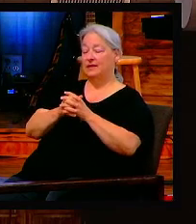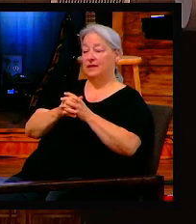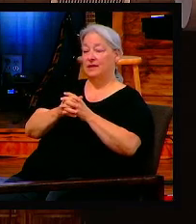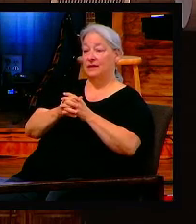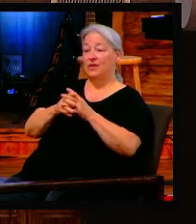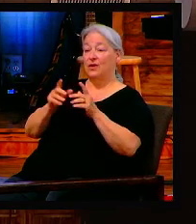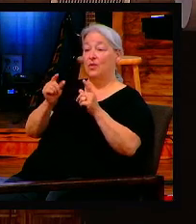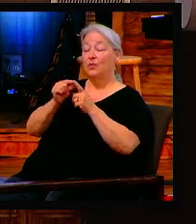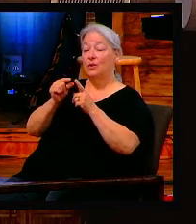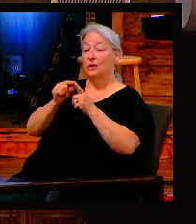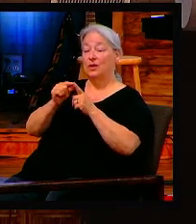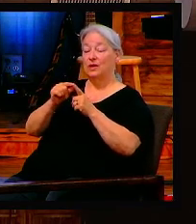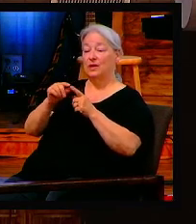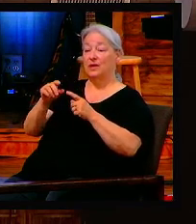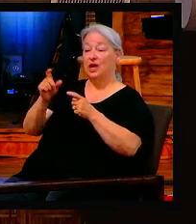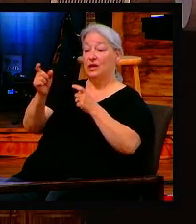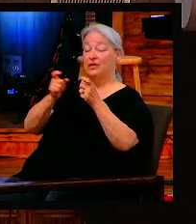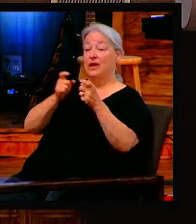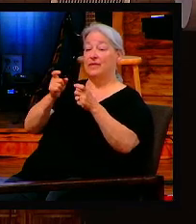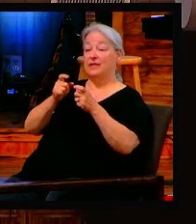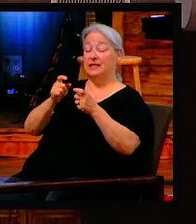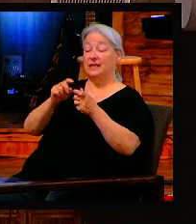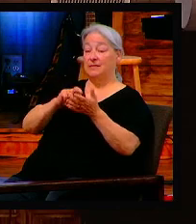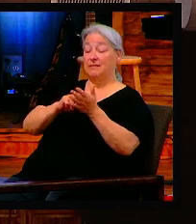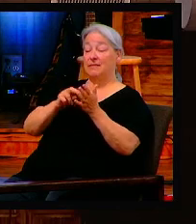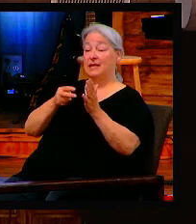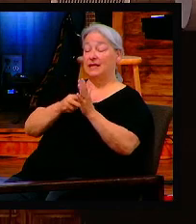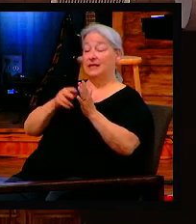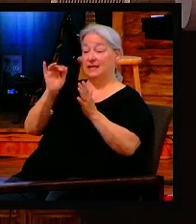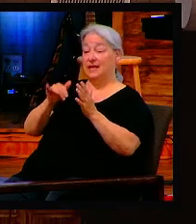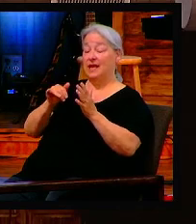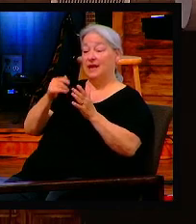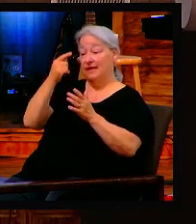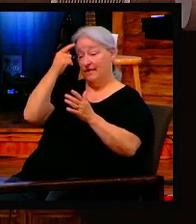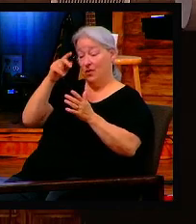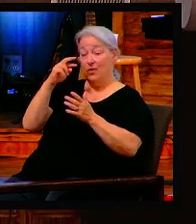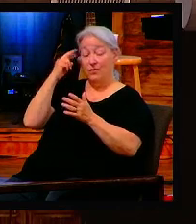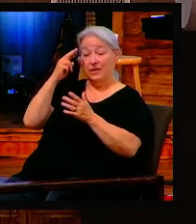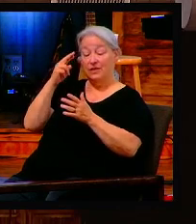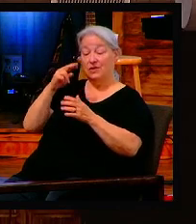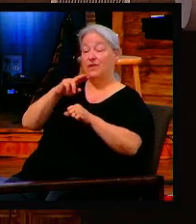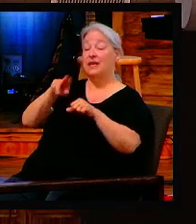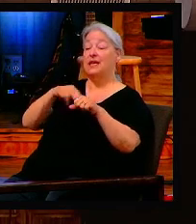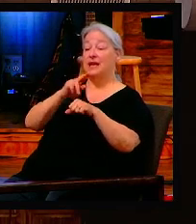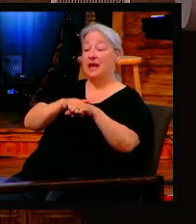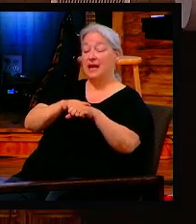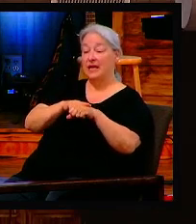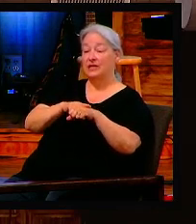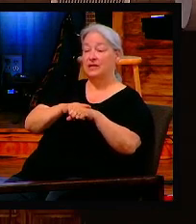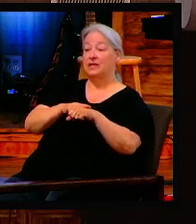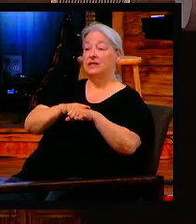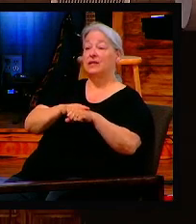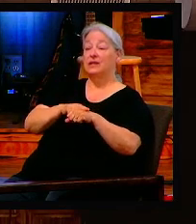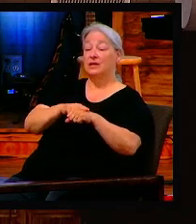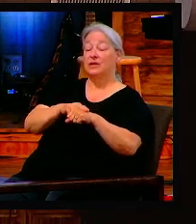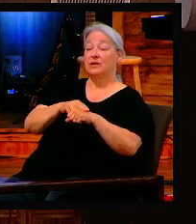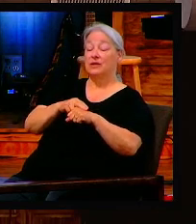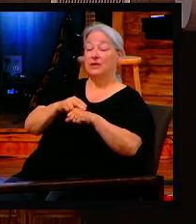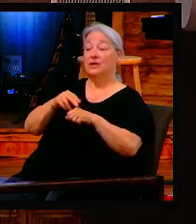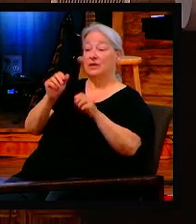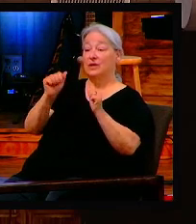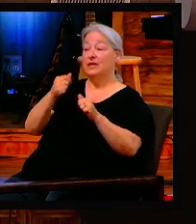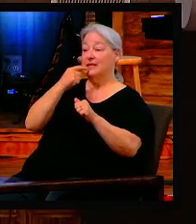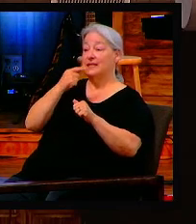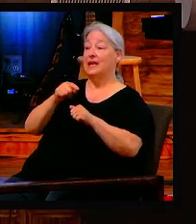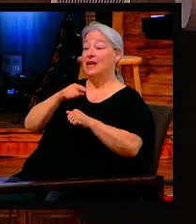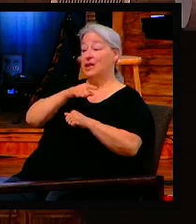for a reason. But they said, as long as they had permission from the nation. So the nation, the current administration can say, you now have